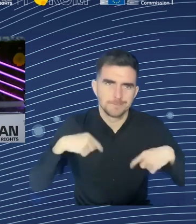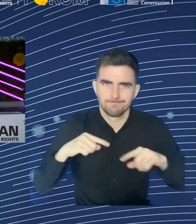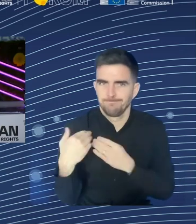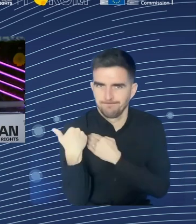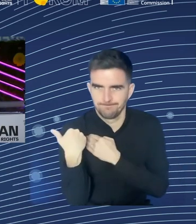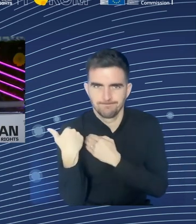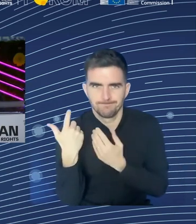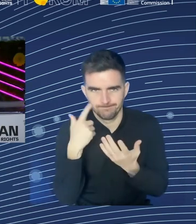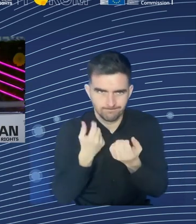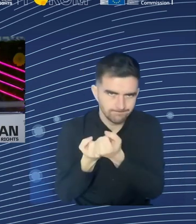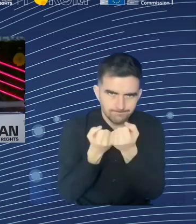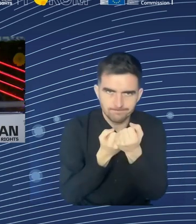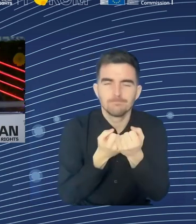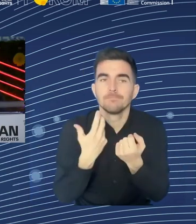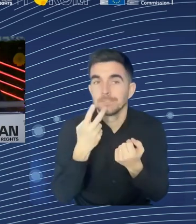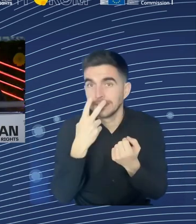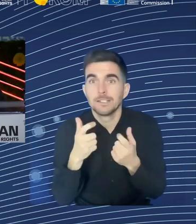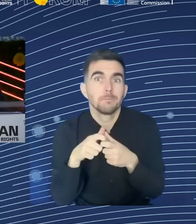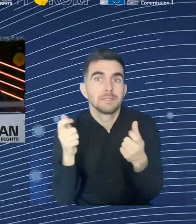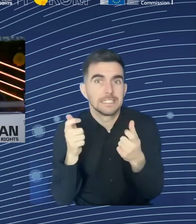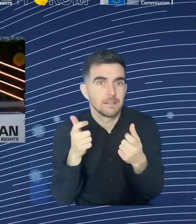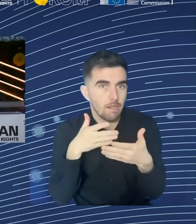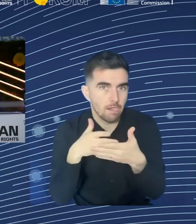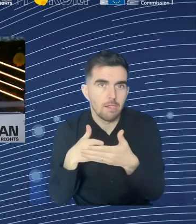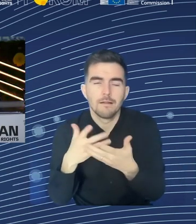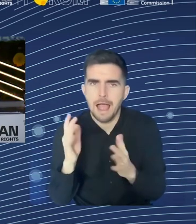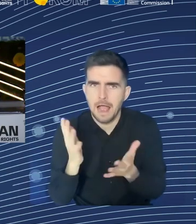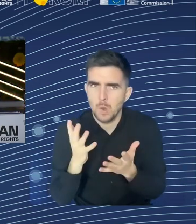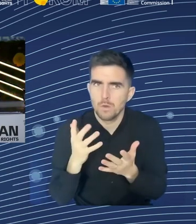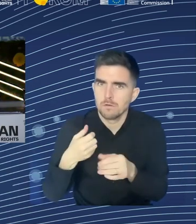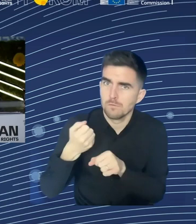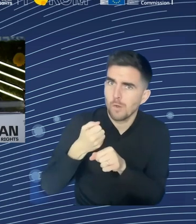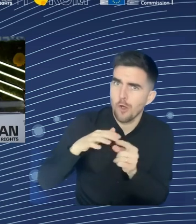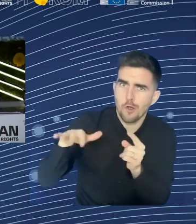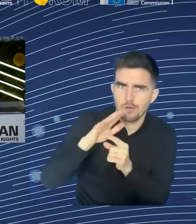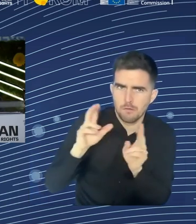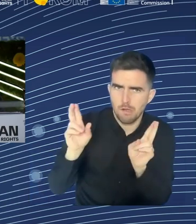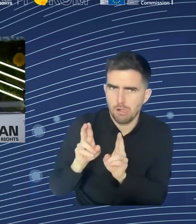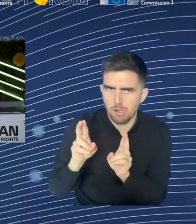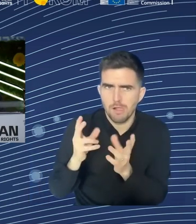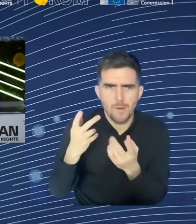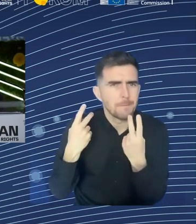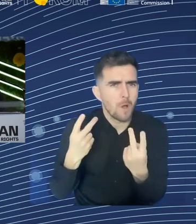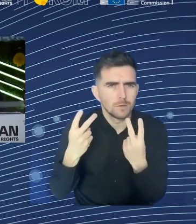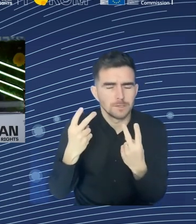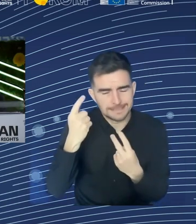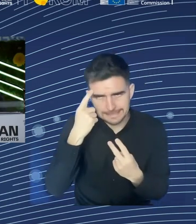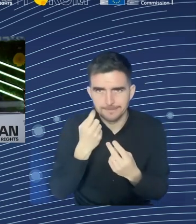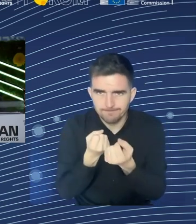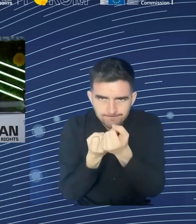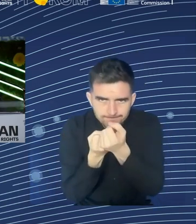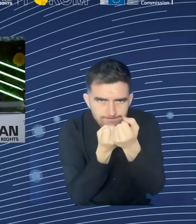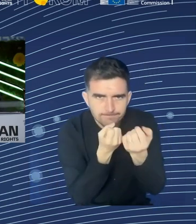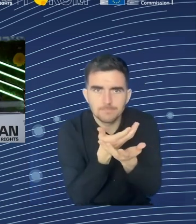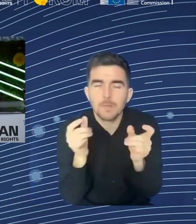come to the EU to also have the right conditions. One of the initiatives that was launched on Wednesday